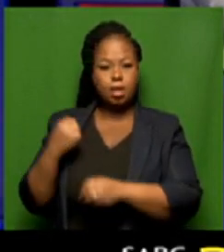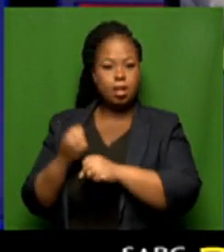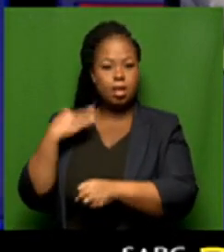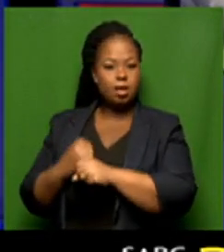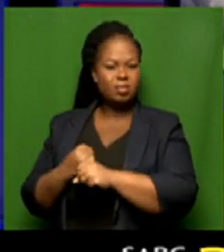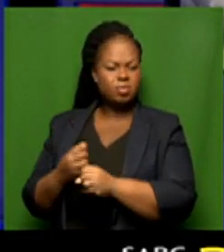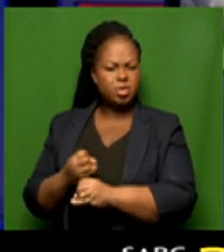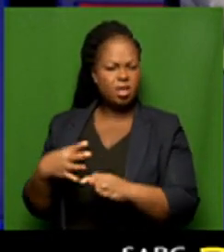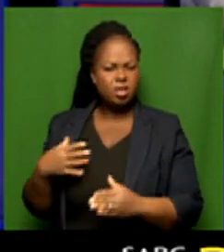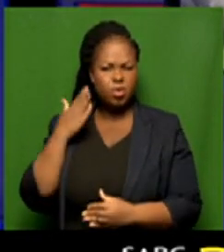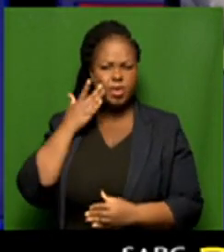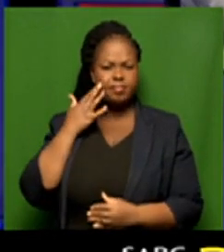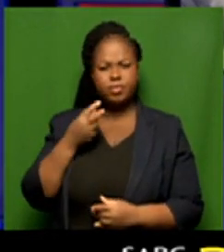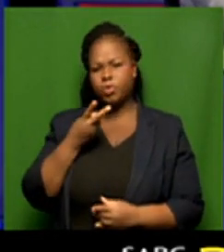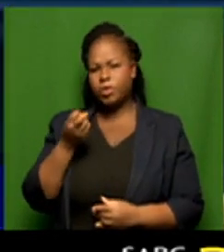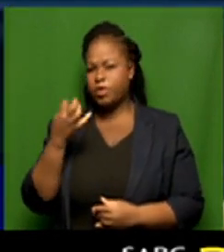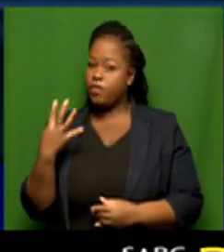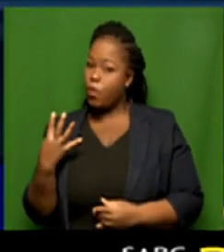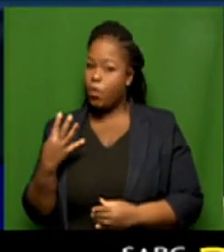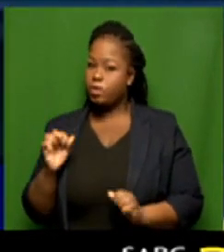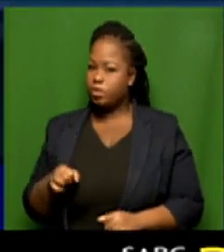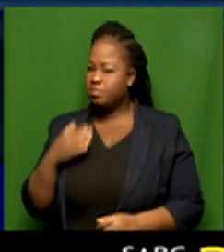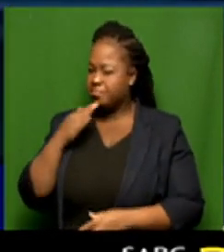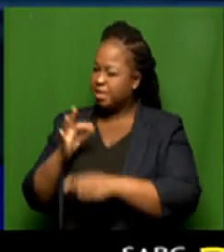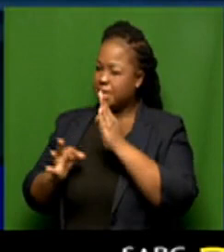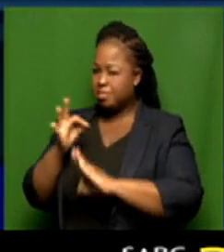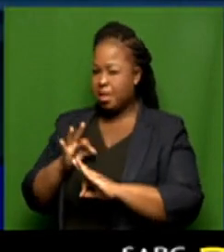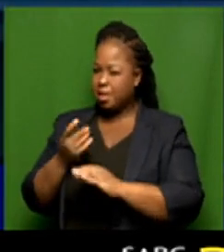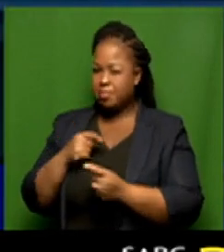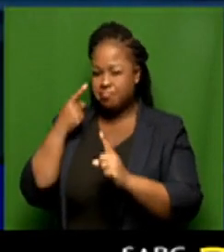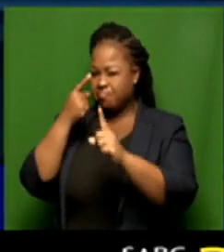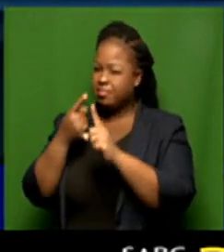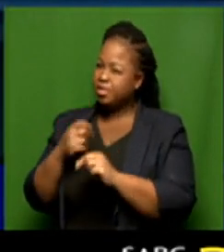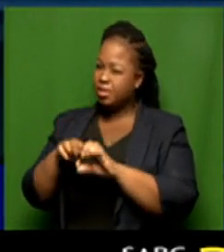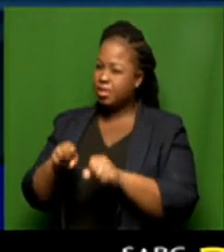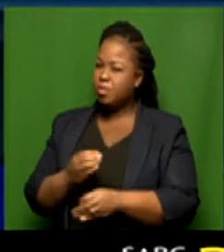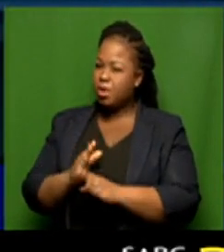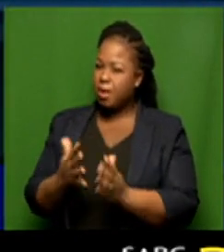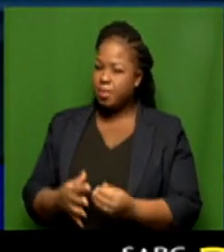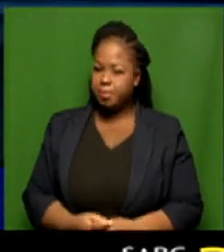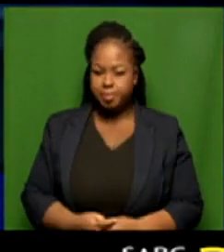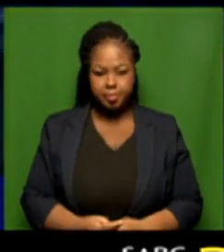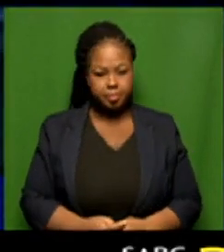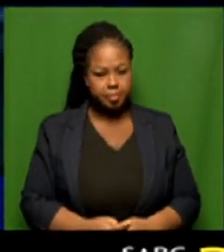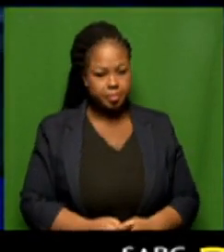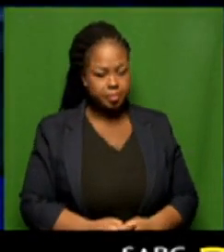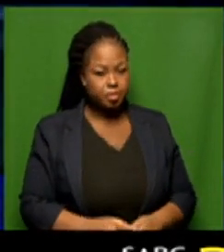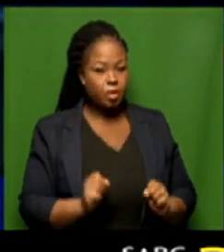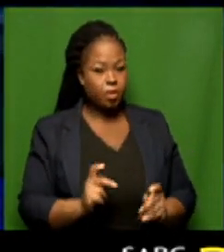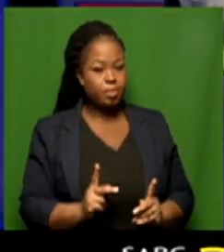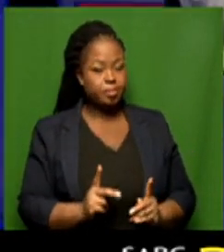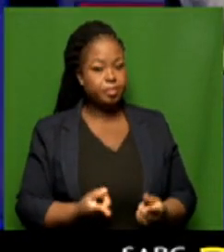working with us from the 2004 elections. Talk to us about how you predict. How do your systems work? Okay, so we